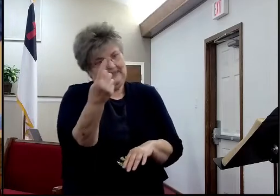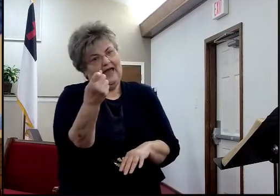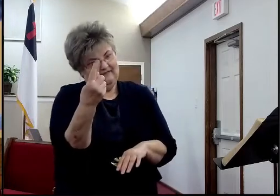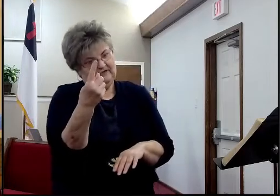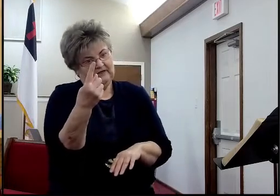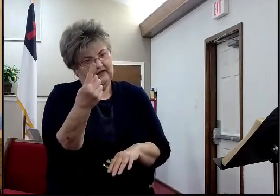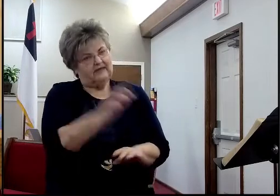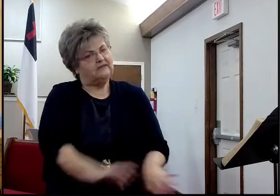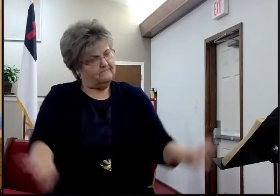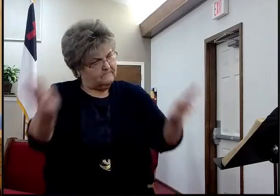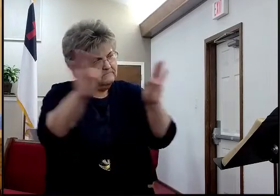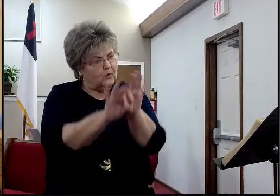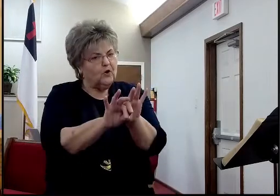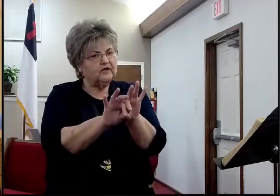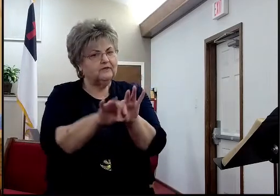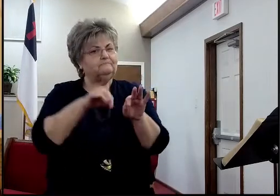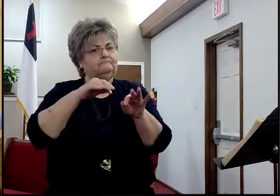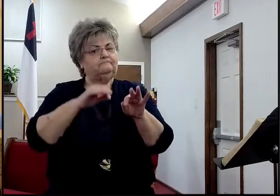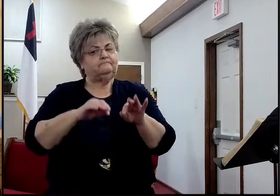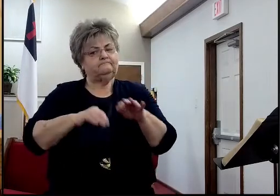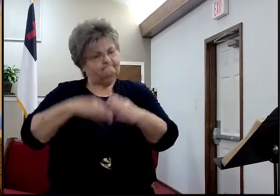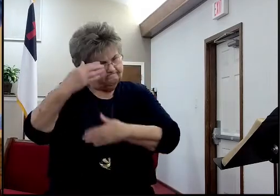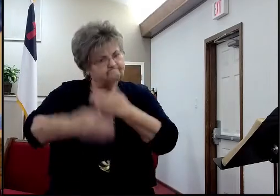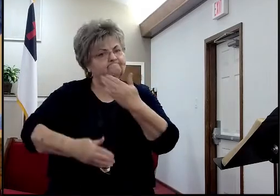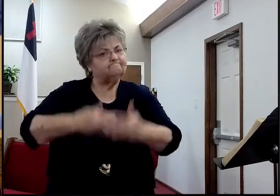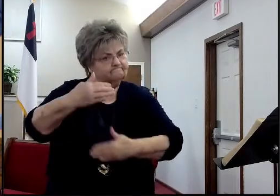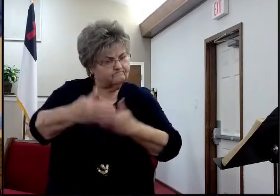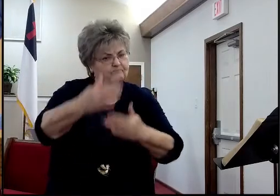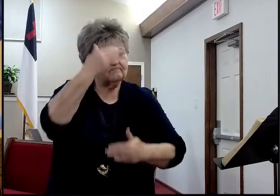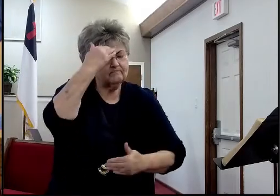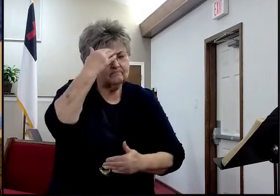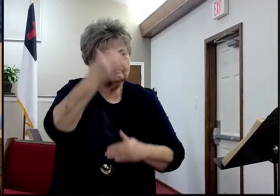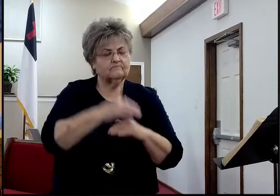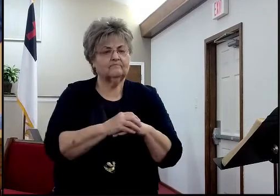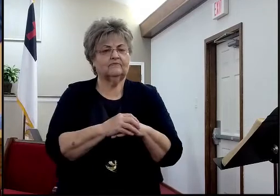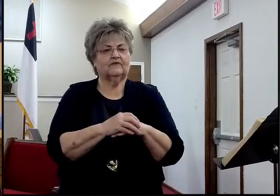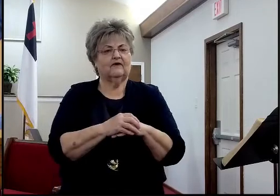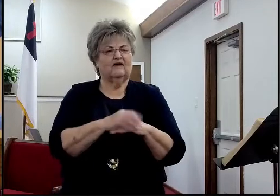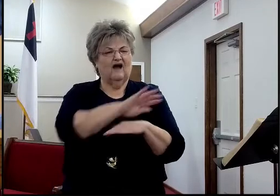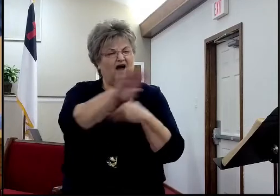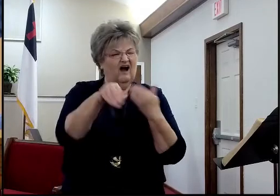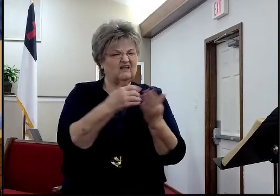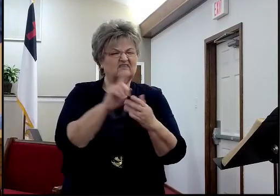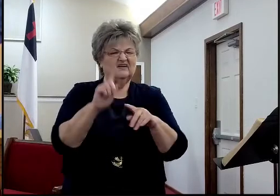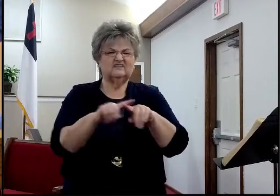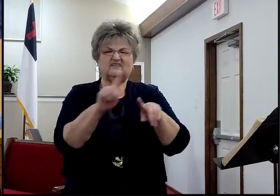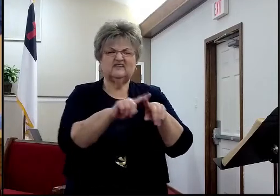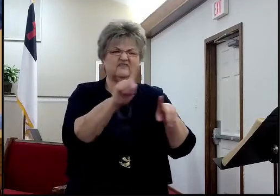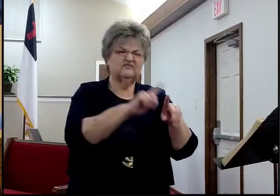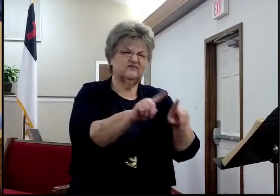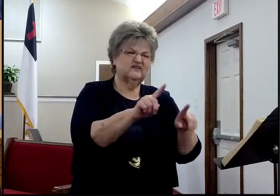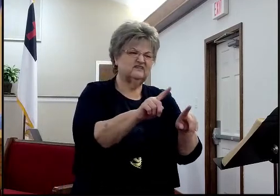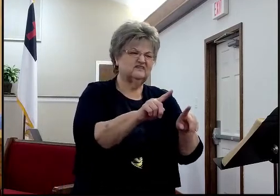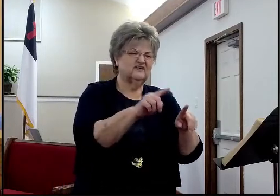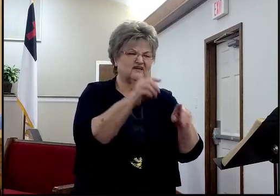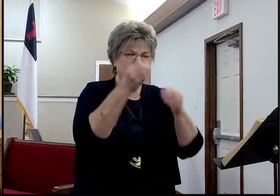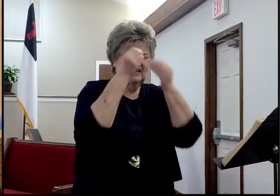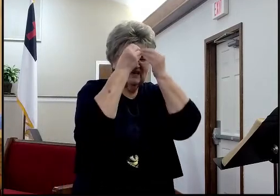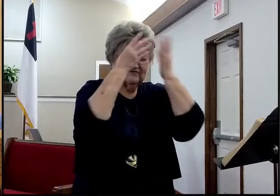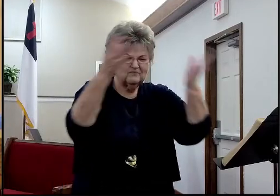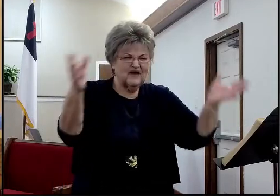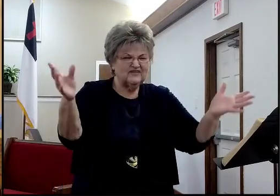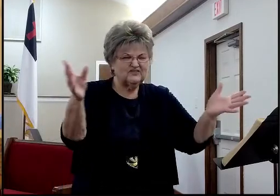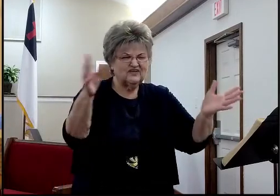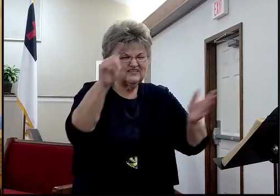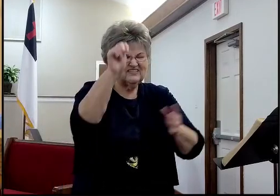the major news outlets, you know, the ABCs, the NMSNBCs, the CNNs, the Foxes, I just wanted to look, and see, and so I looked at the